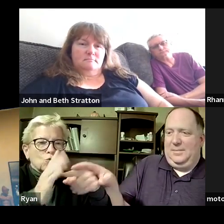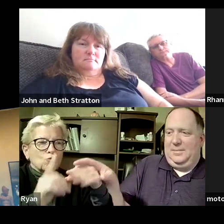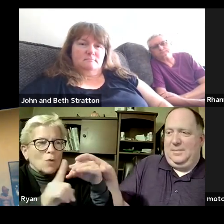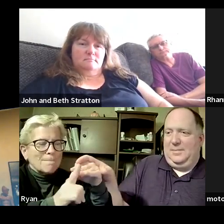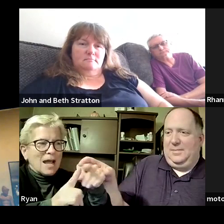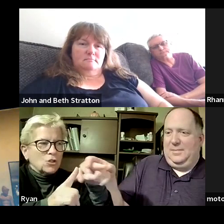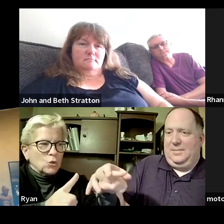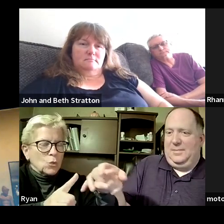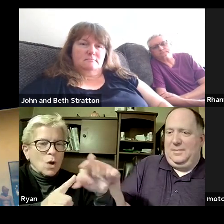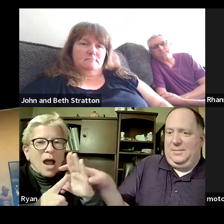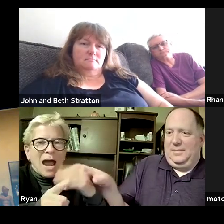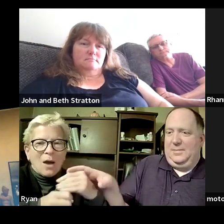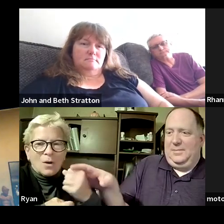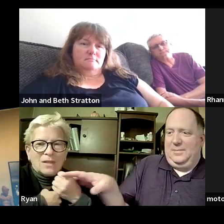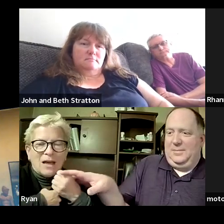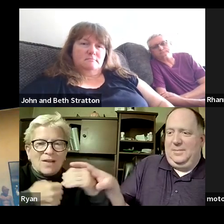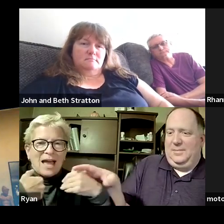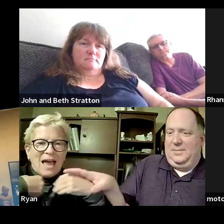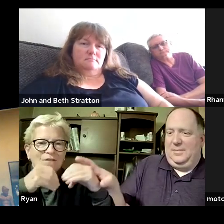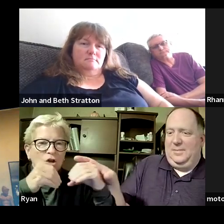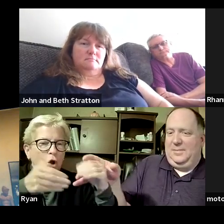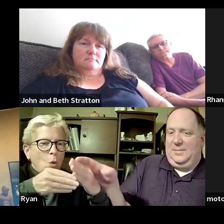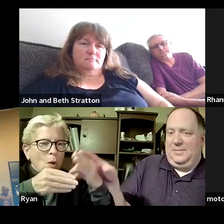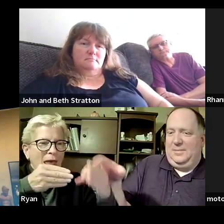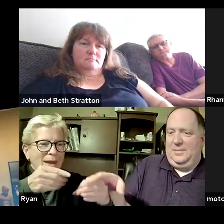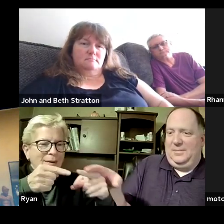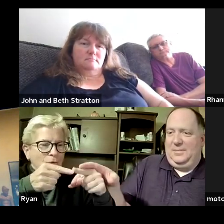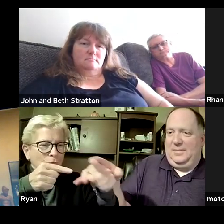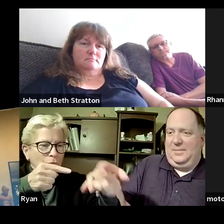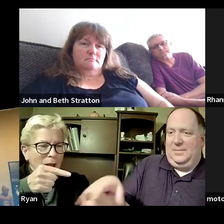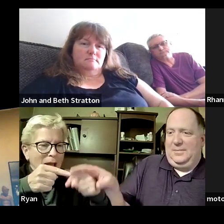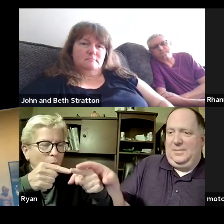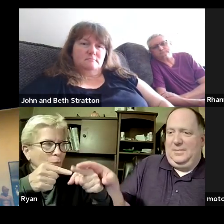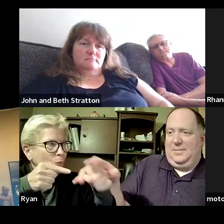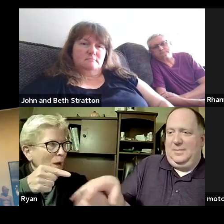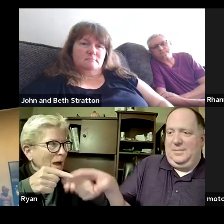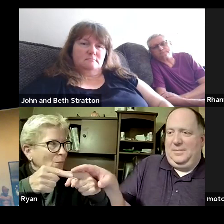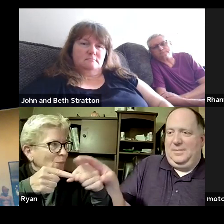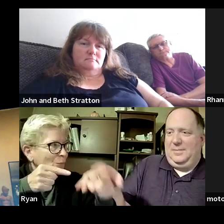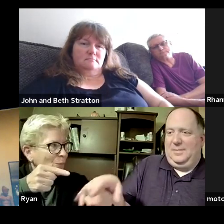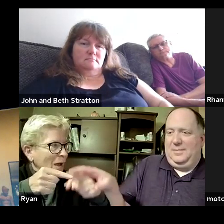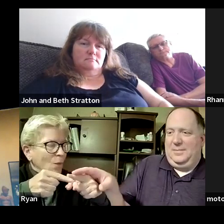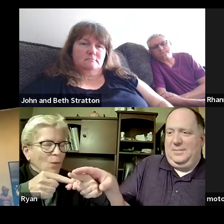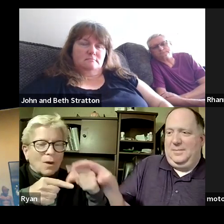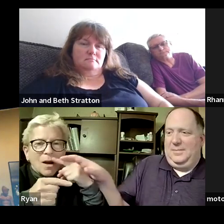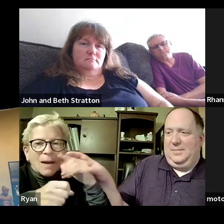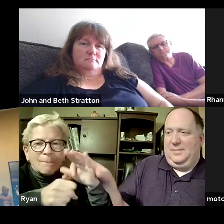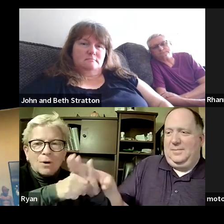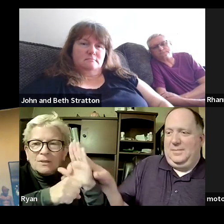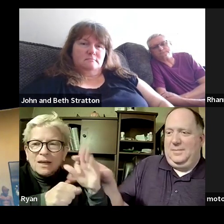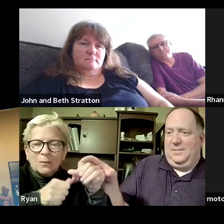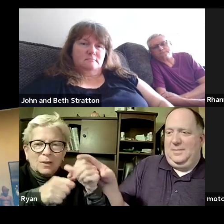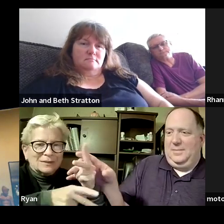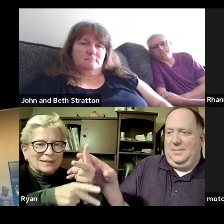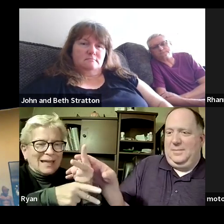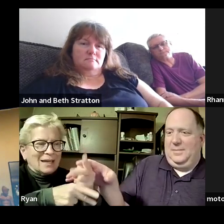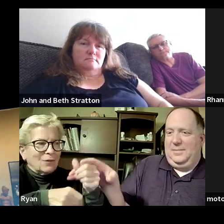love has no end i promise you that i will take care of you and be at your side every single day